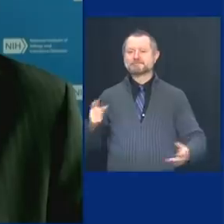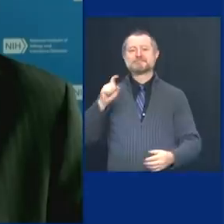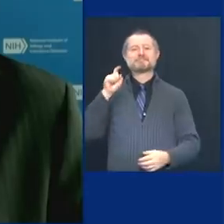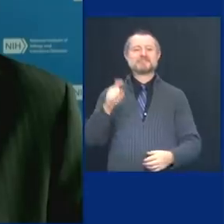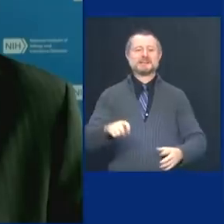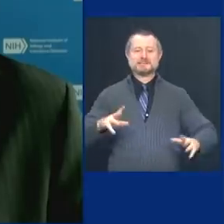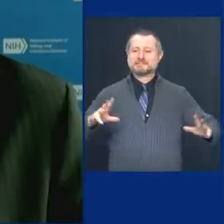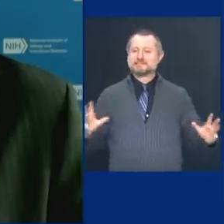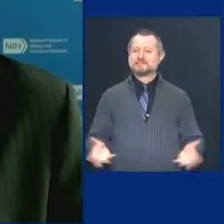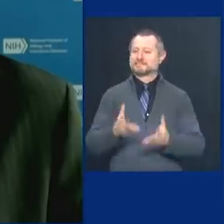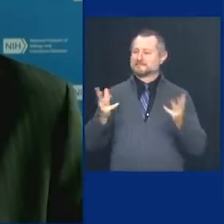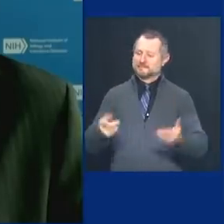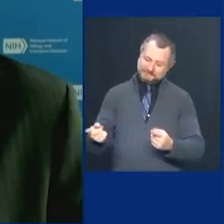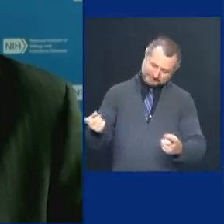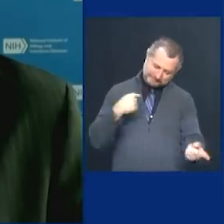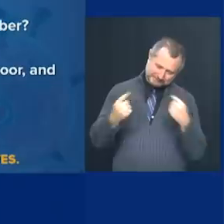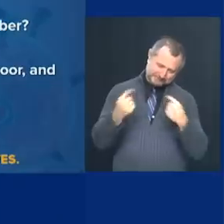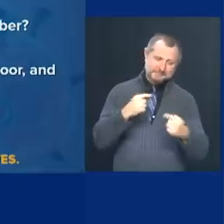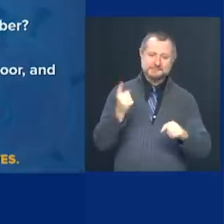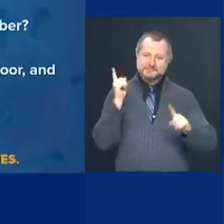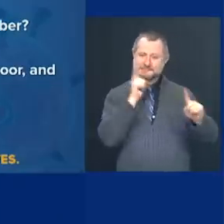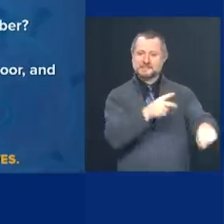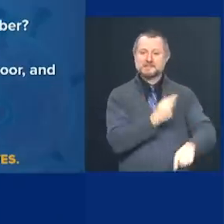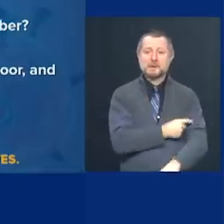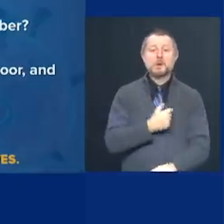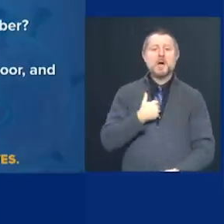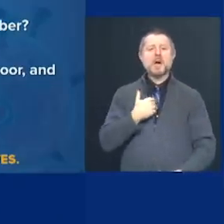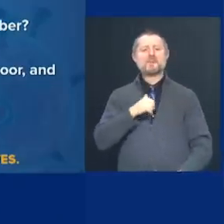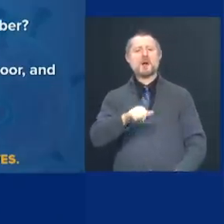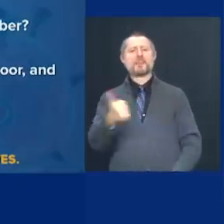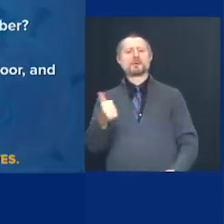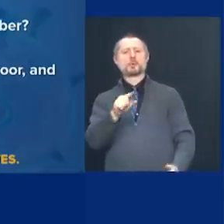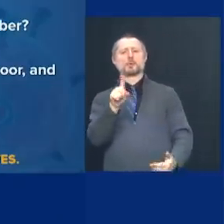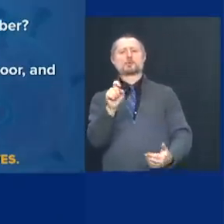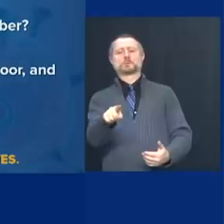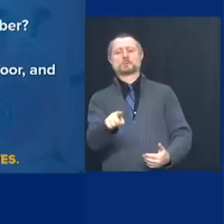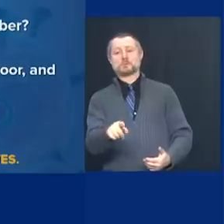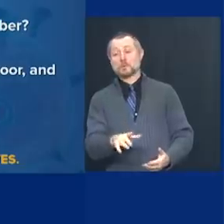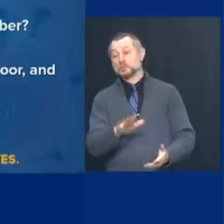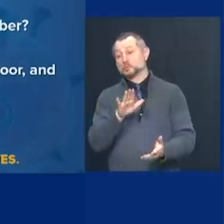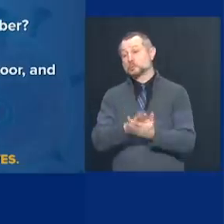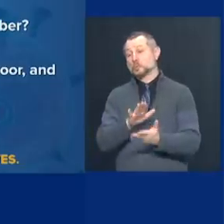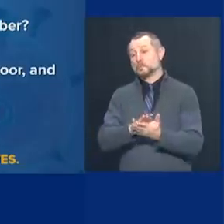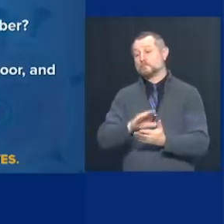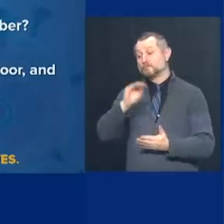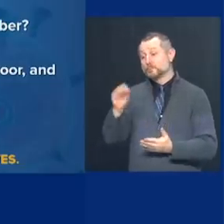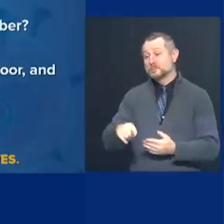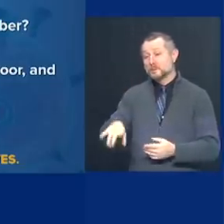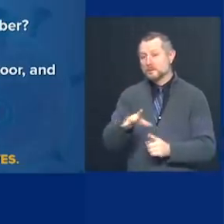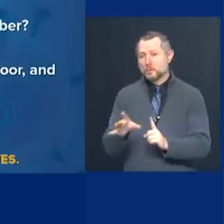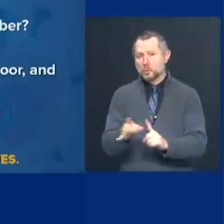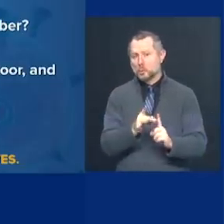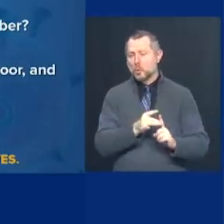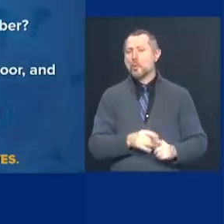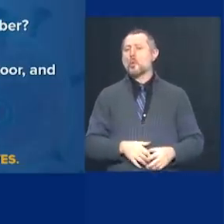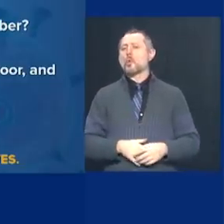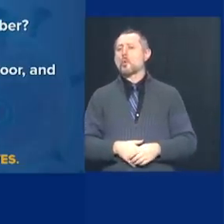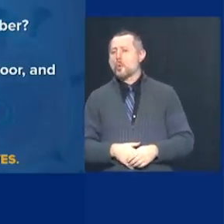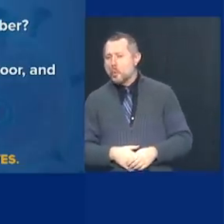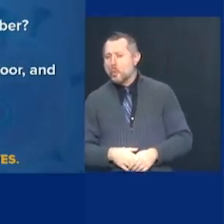Let me ask you this. Our school positivity rate is amazingly low.